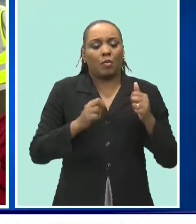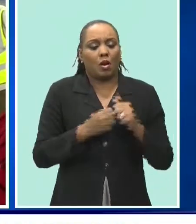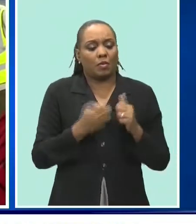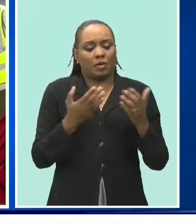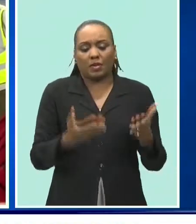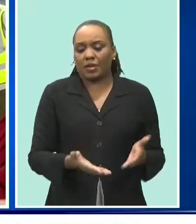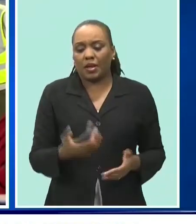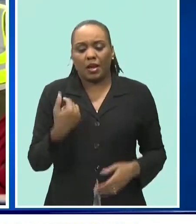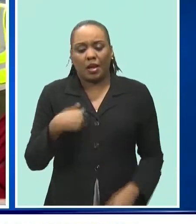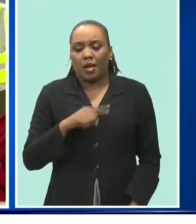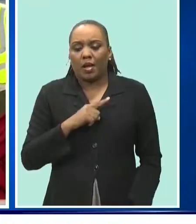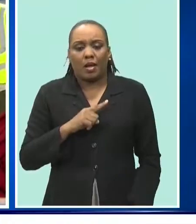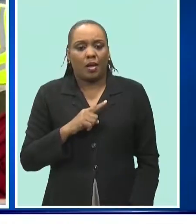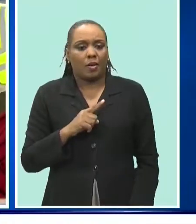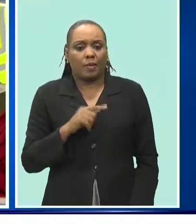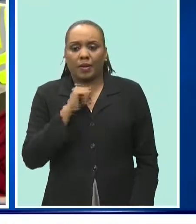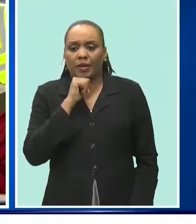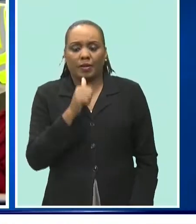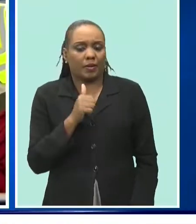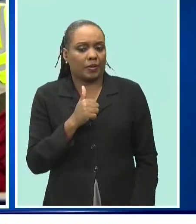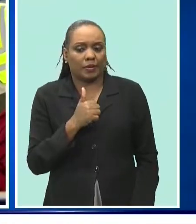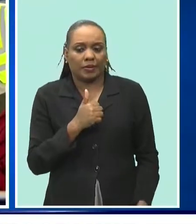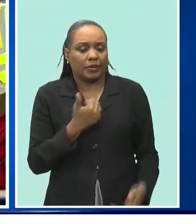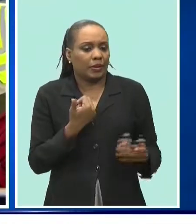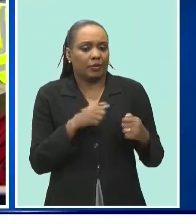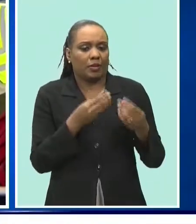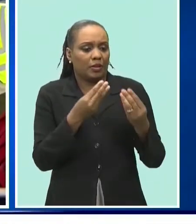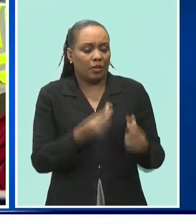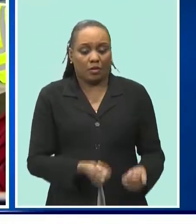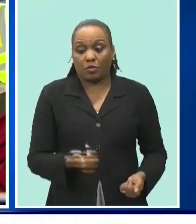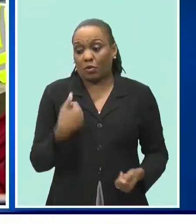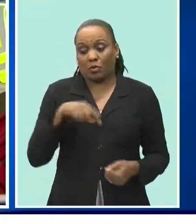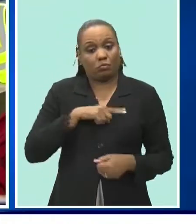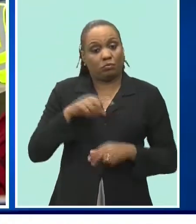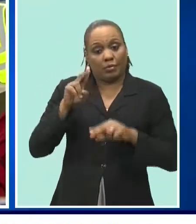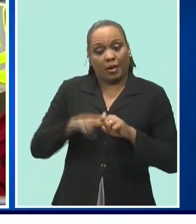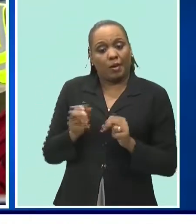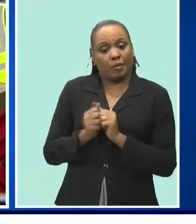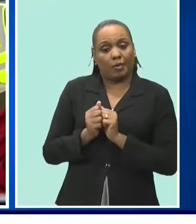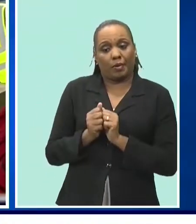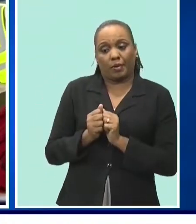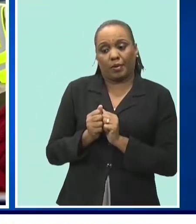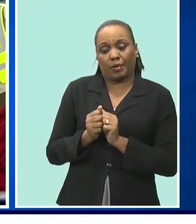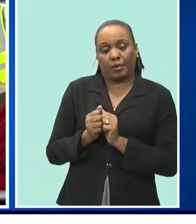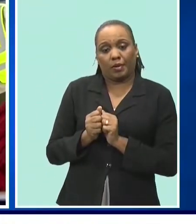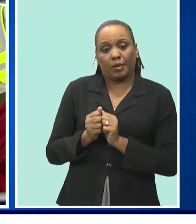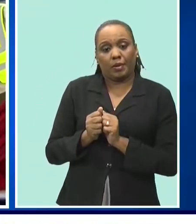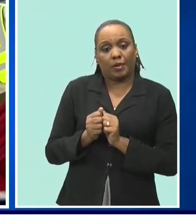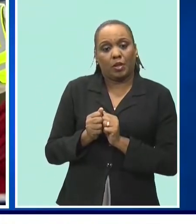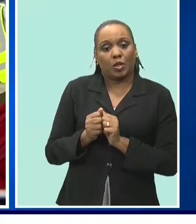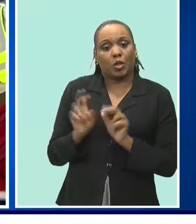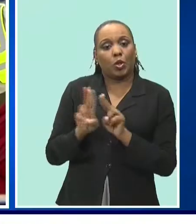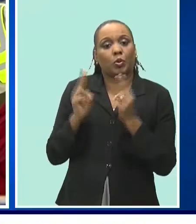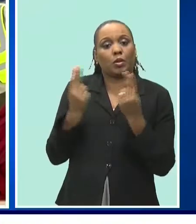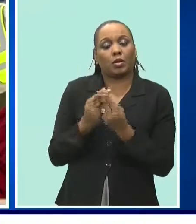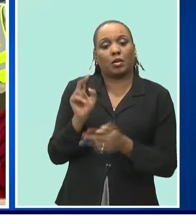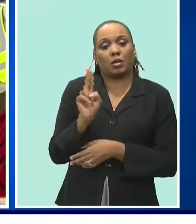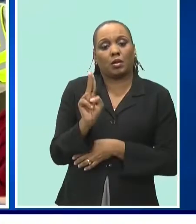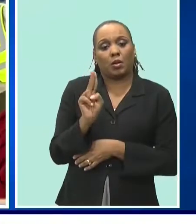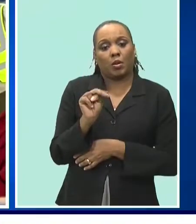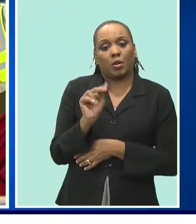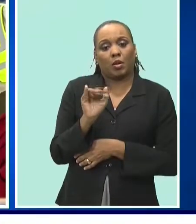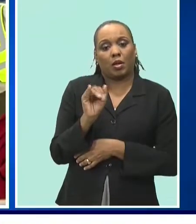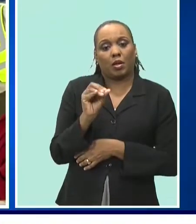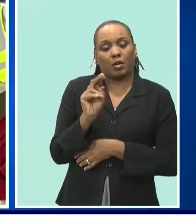so we sat together with the barbados workers union representatives and the the workers and